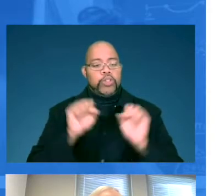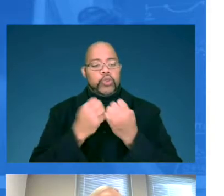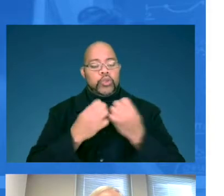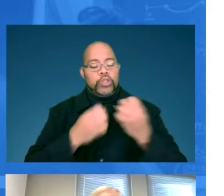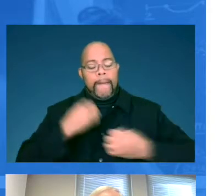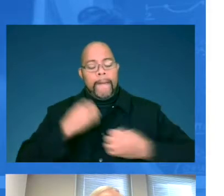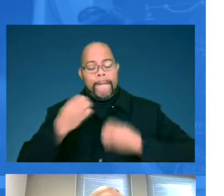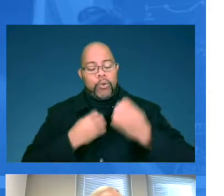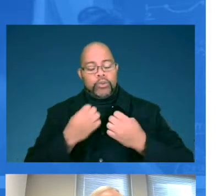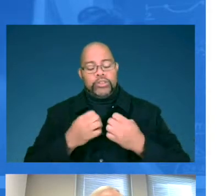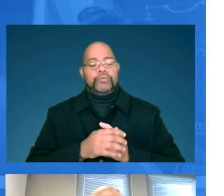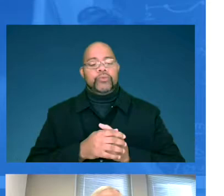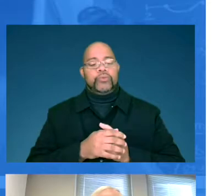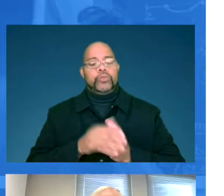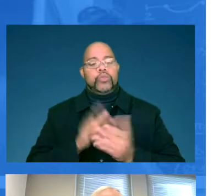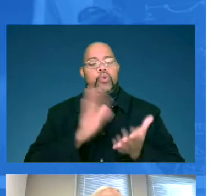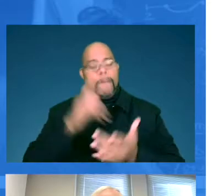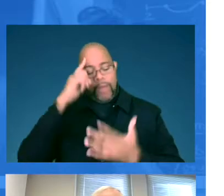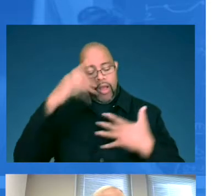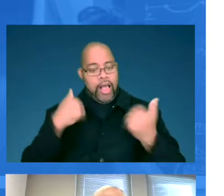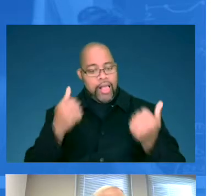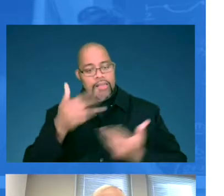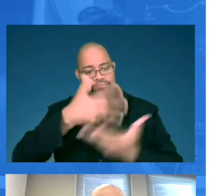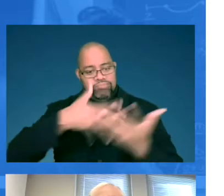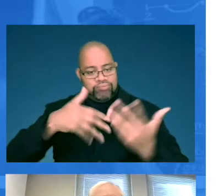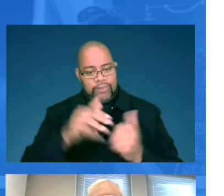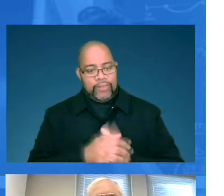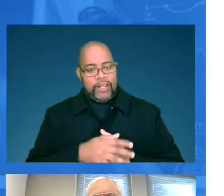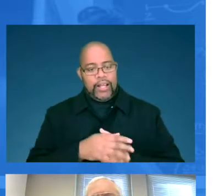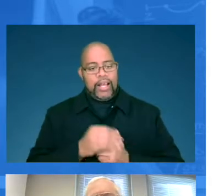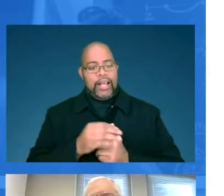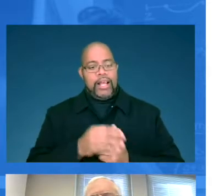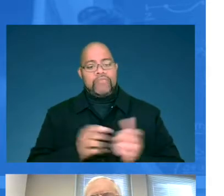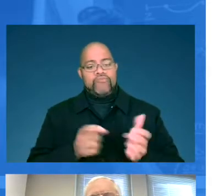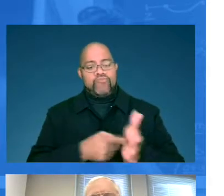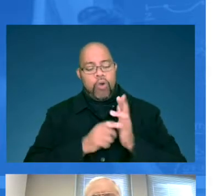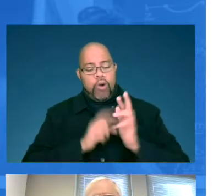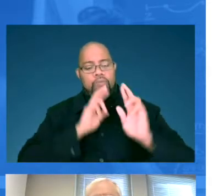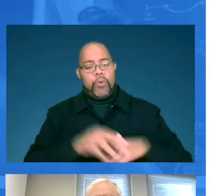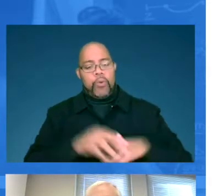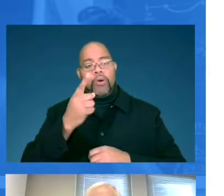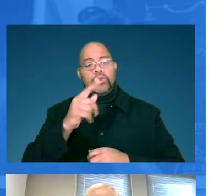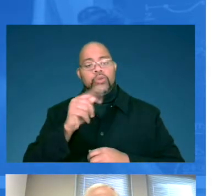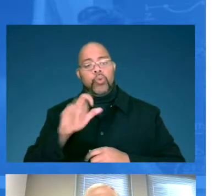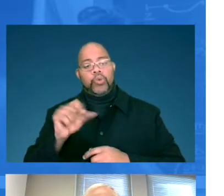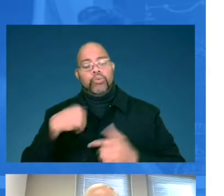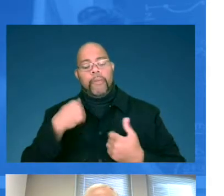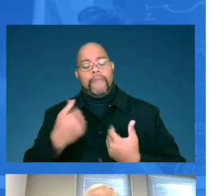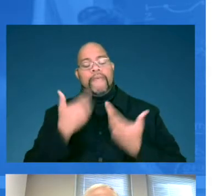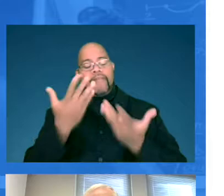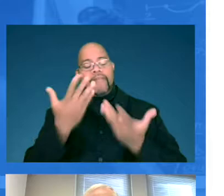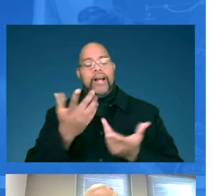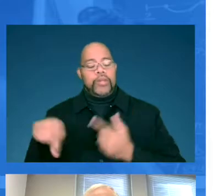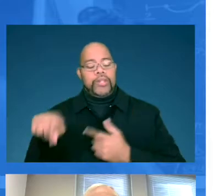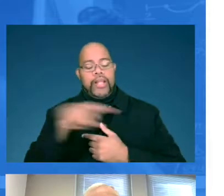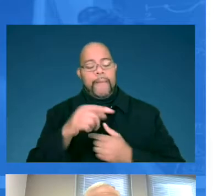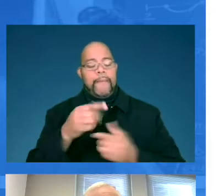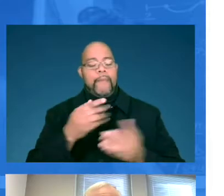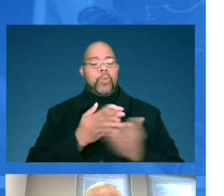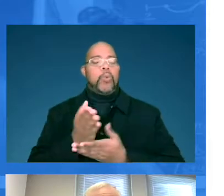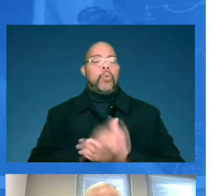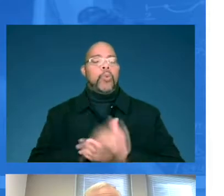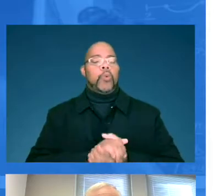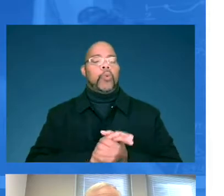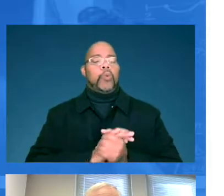school mental health, civic engagement, and mandated reporting. One of the tools that we provided them through various